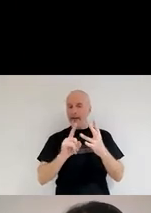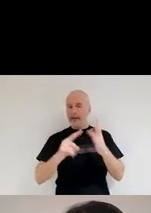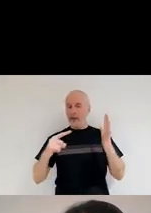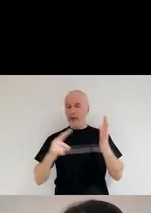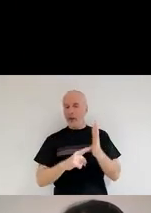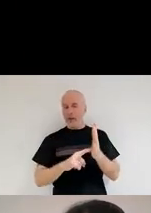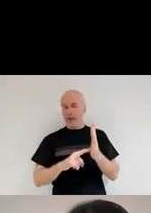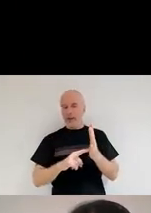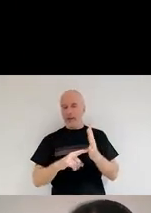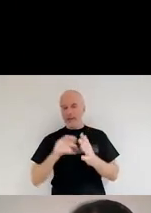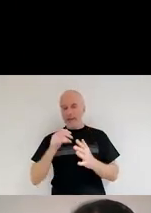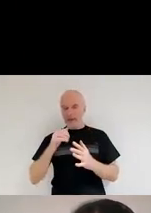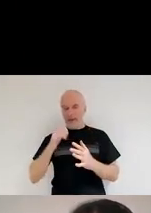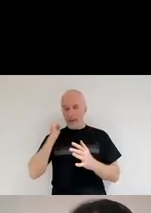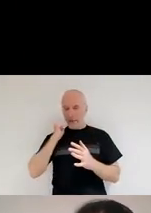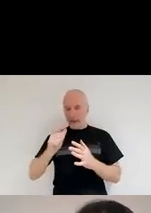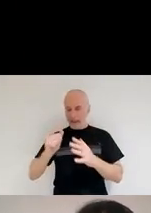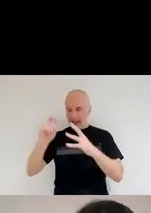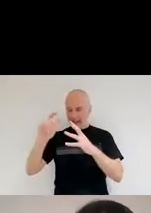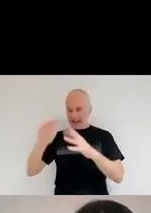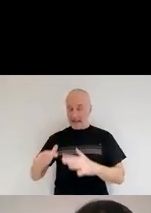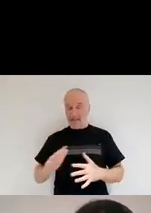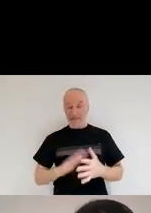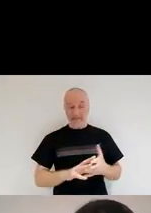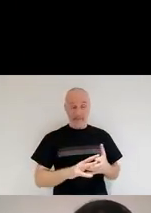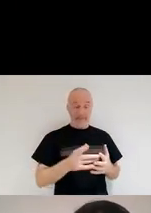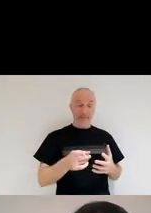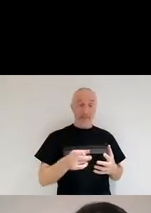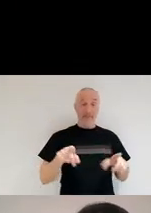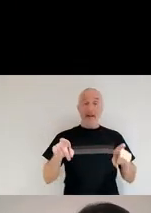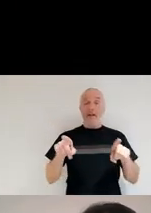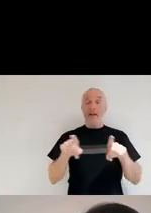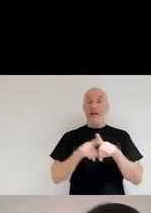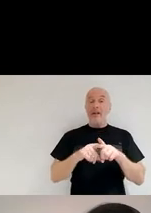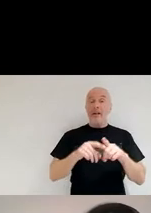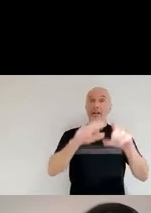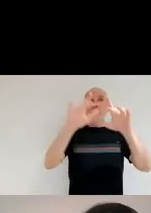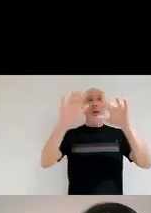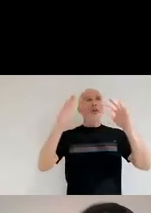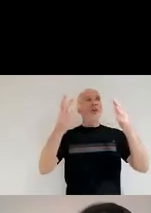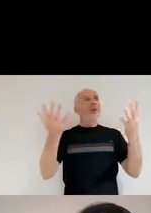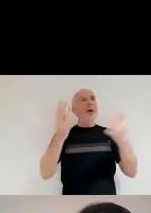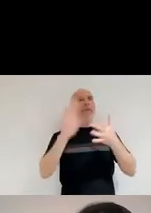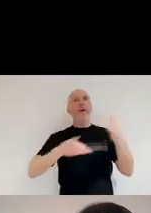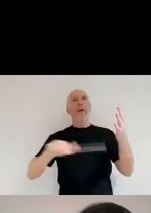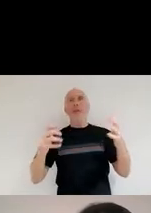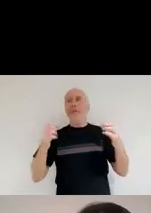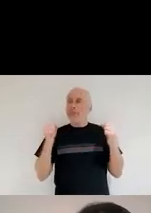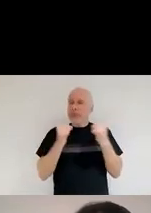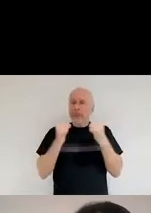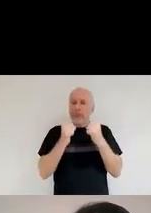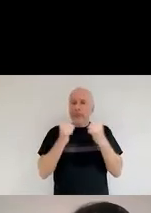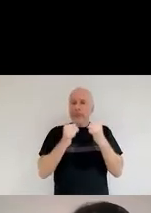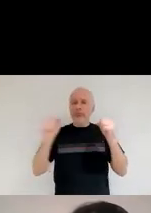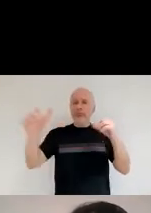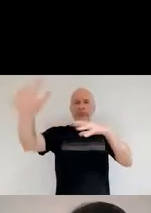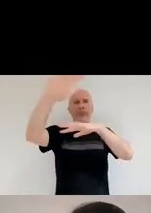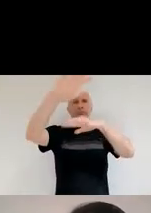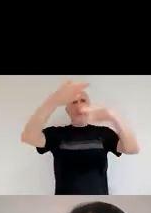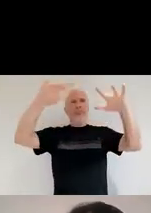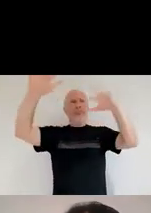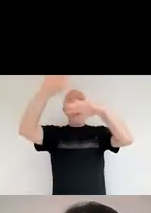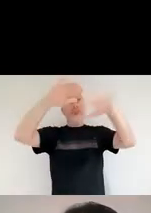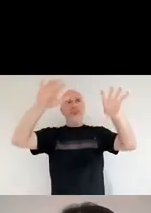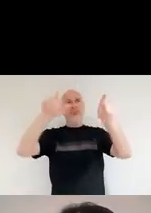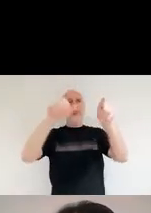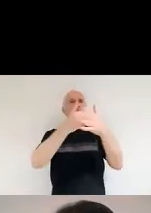dust is usually found in very cold regions of space. It's usually covered with a small layer of ice.